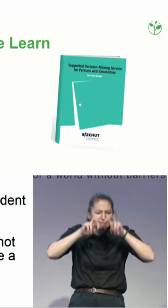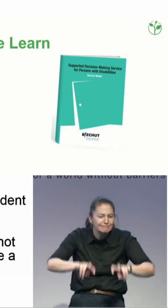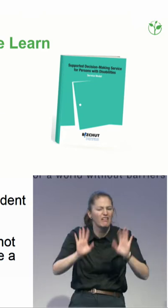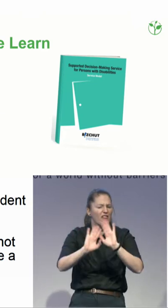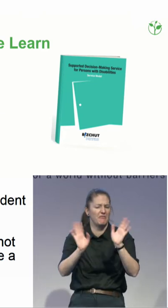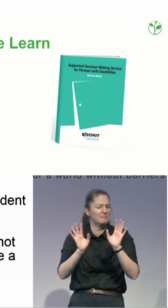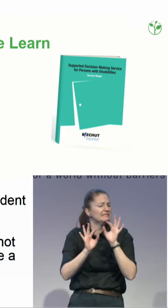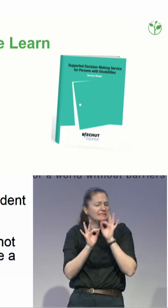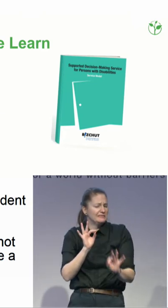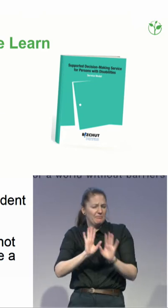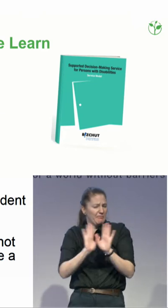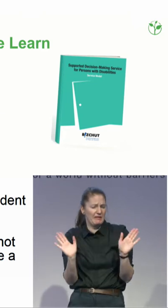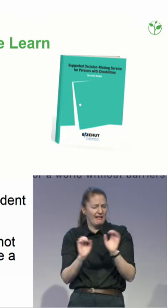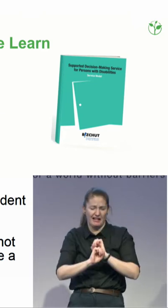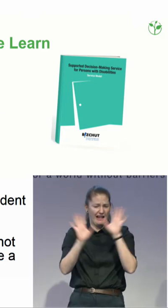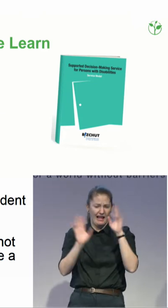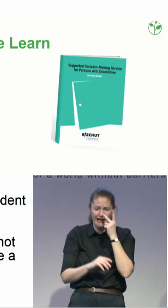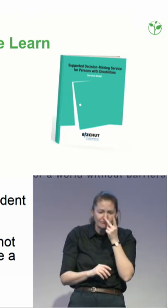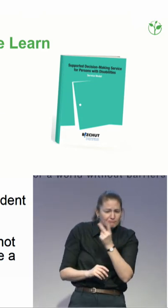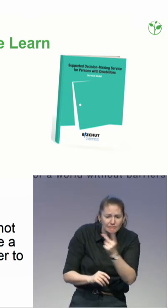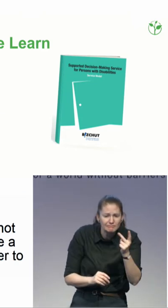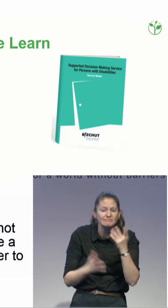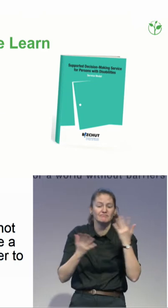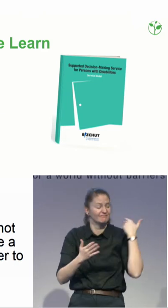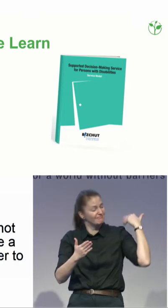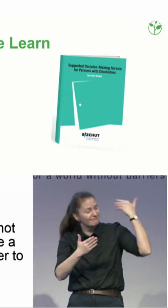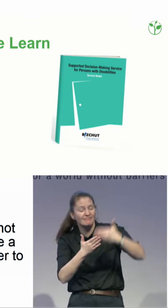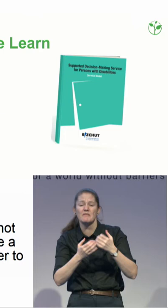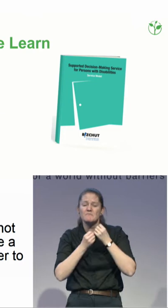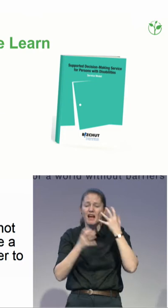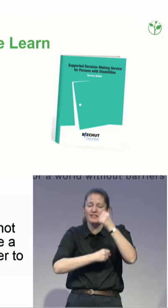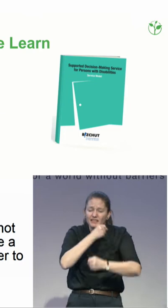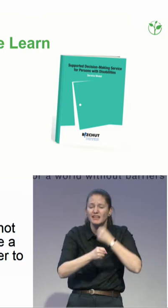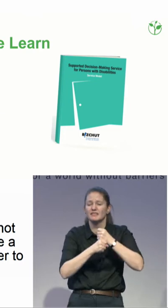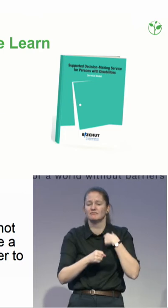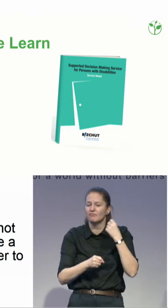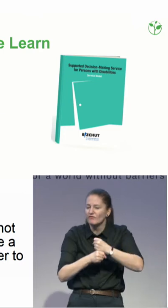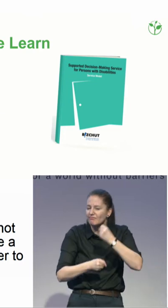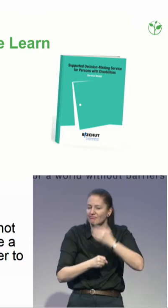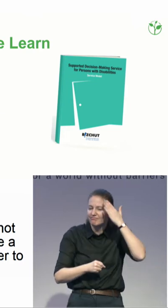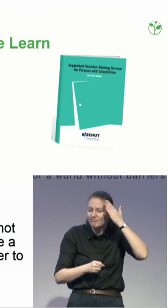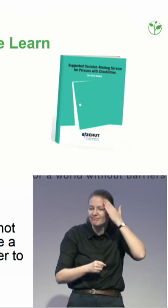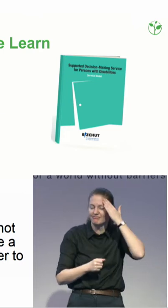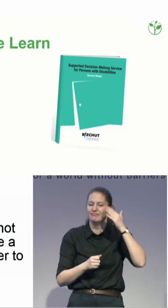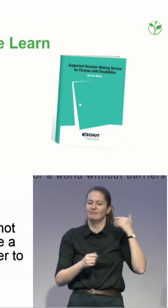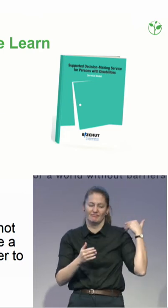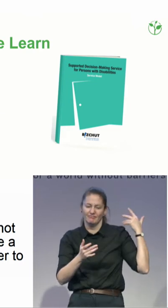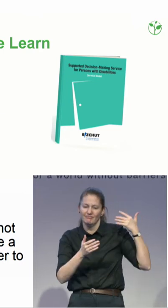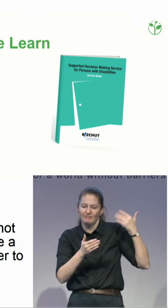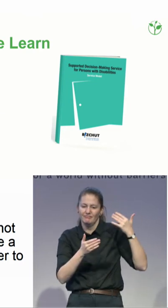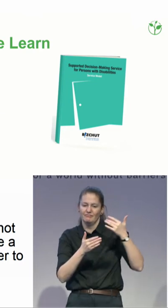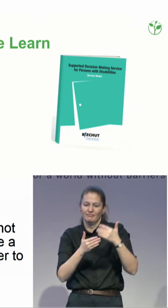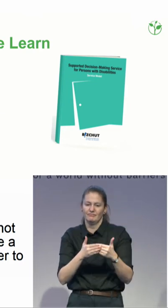be a supporter. And that's also something I learned from that. Because I saw that his supporters were coming from many